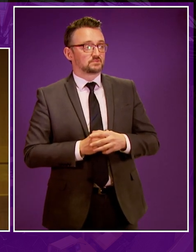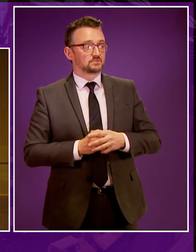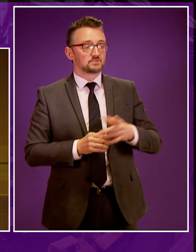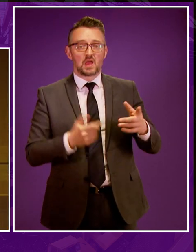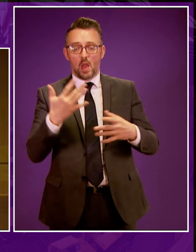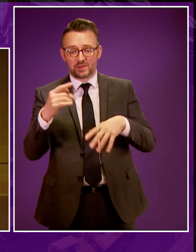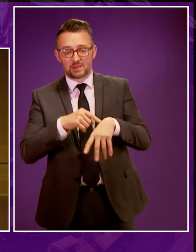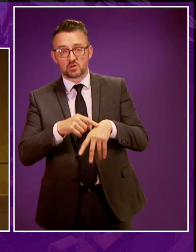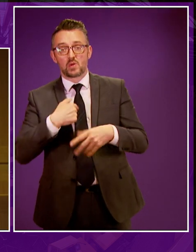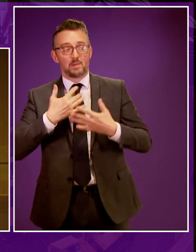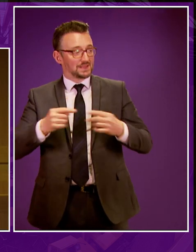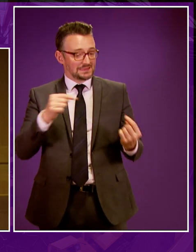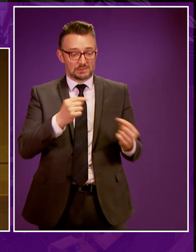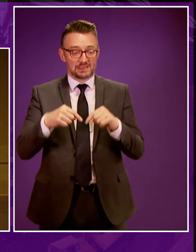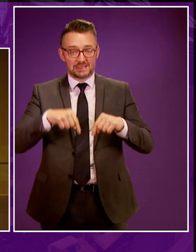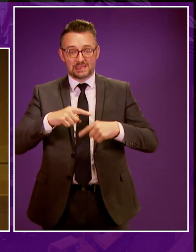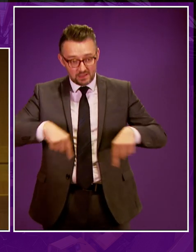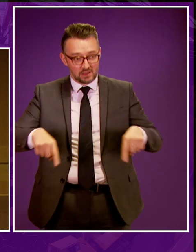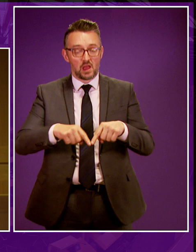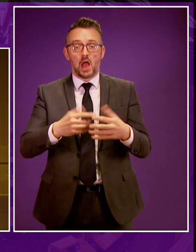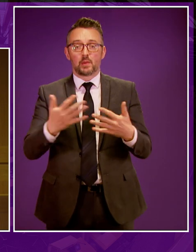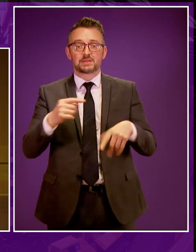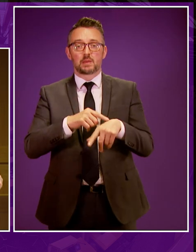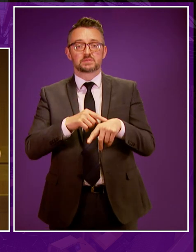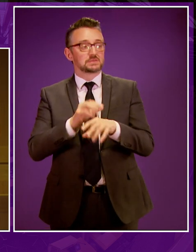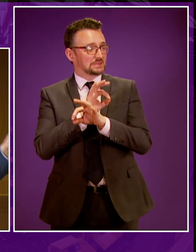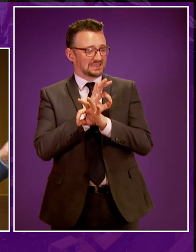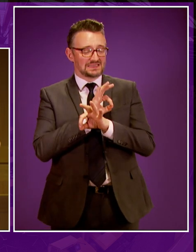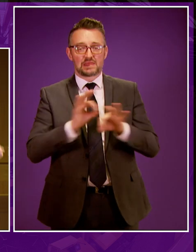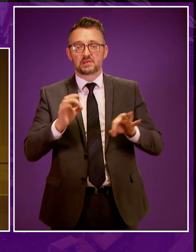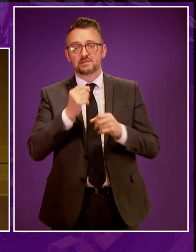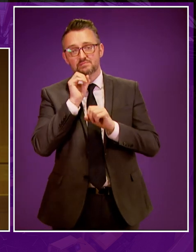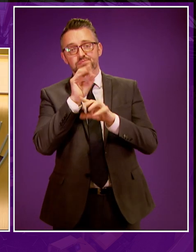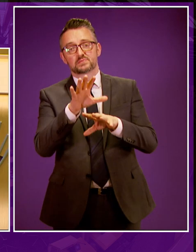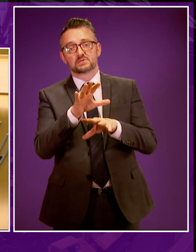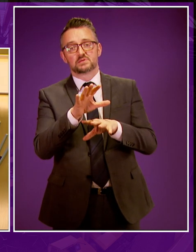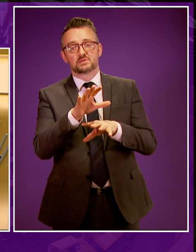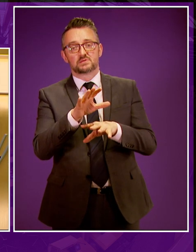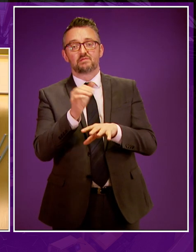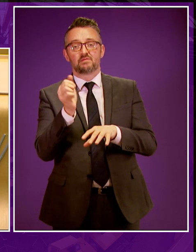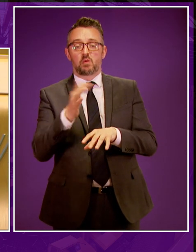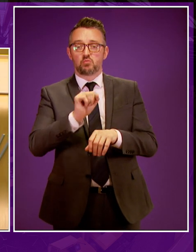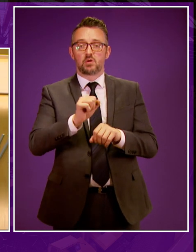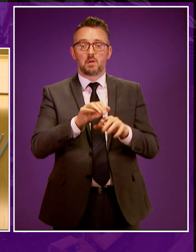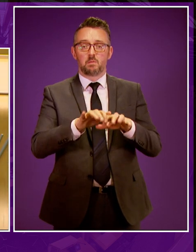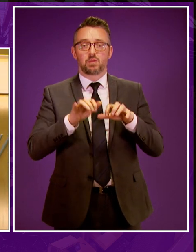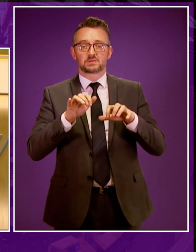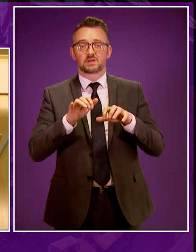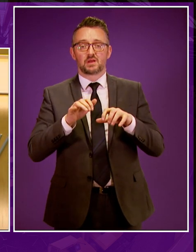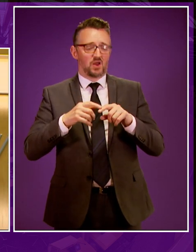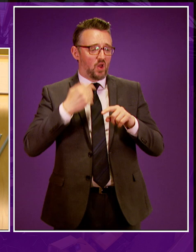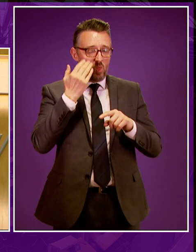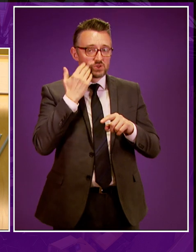How many times have we debated it in here and how many times have we had radio silence from backbenchers off your party? Every